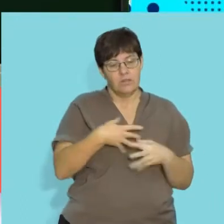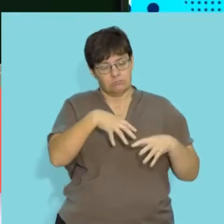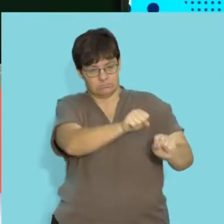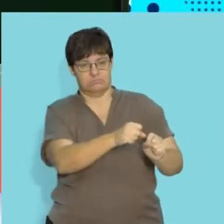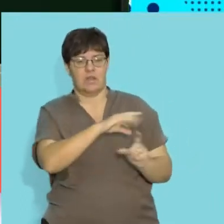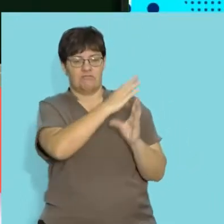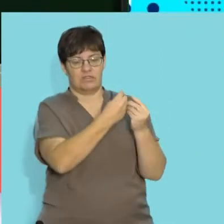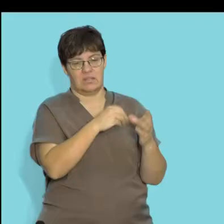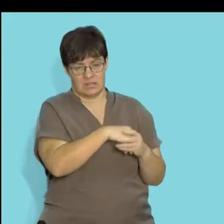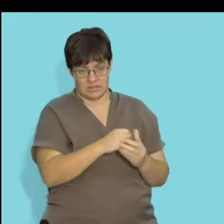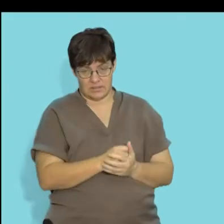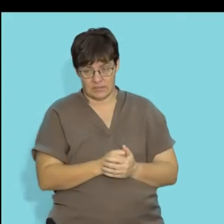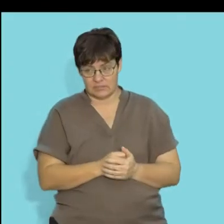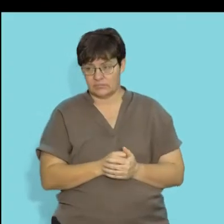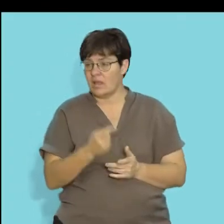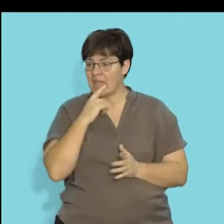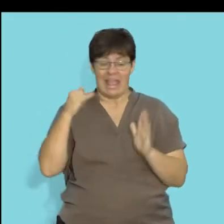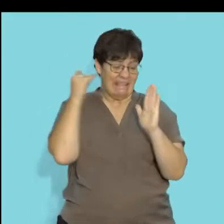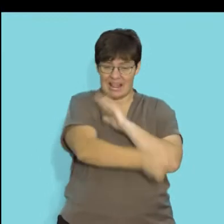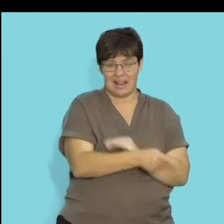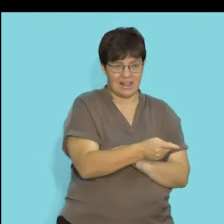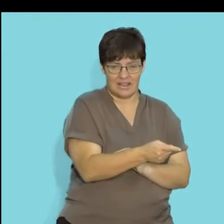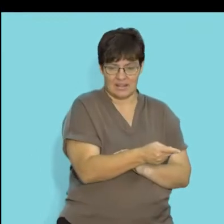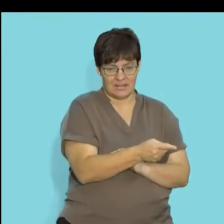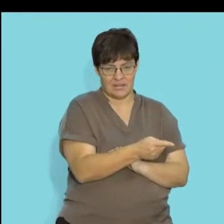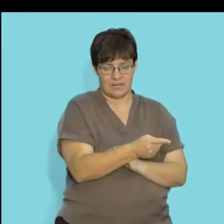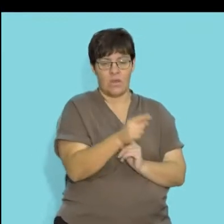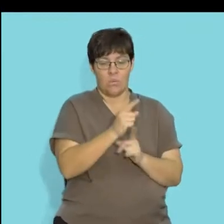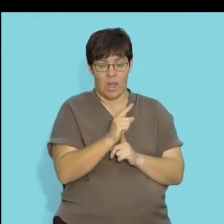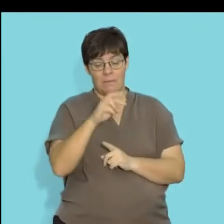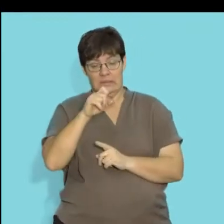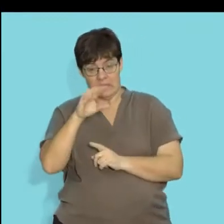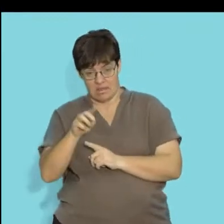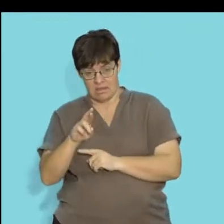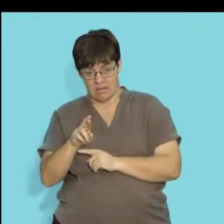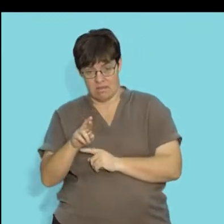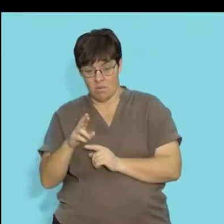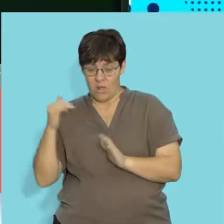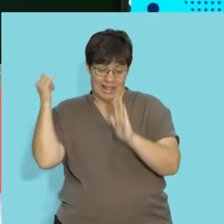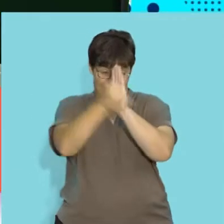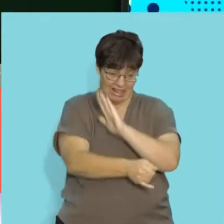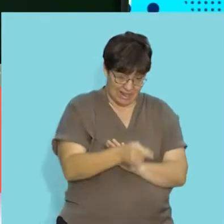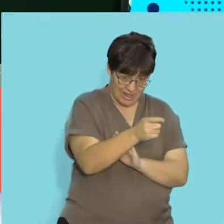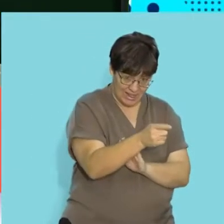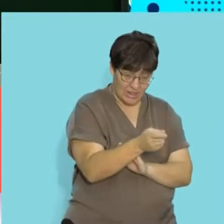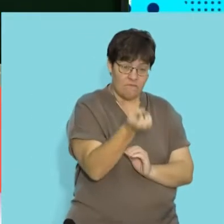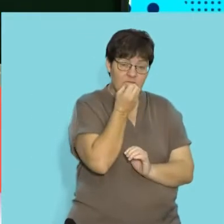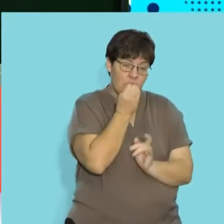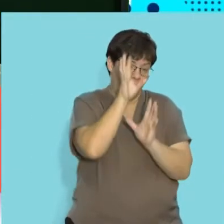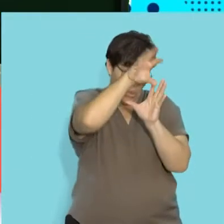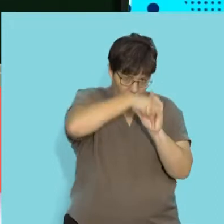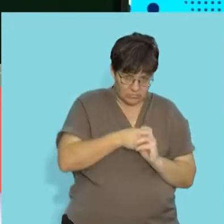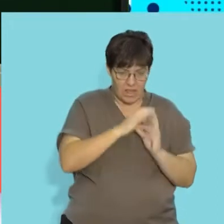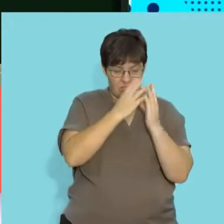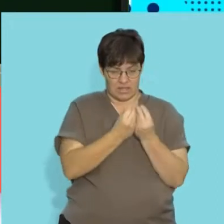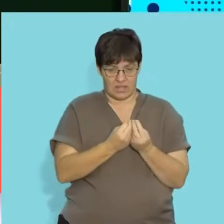So, we find that a parasite typically does not kill their host. Unlike a predator, a predator will want to kill its prey and